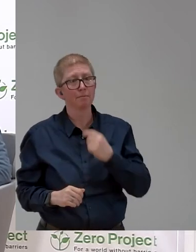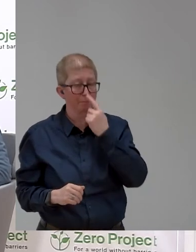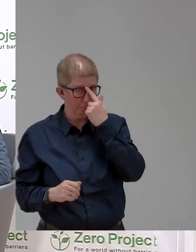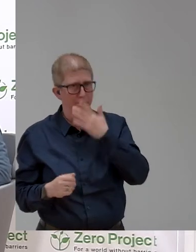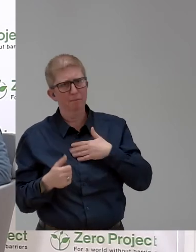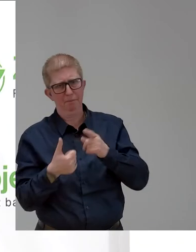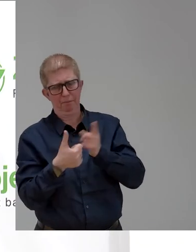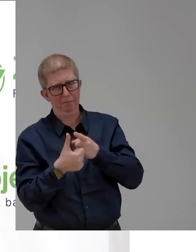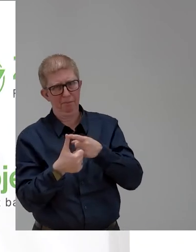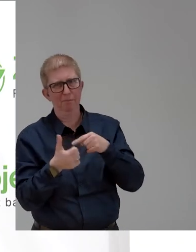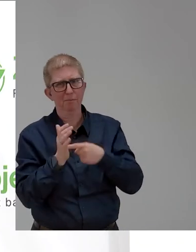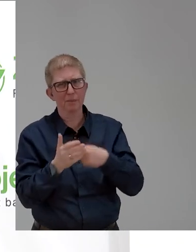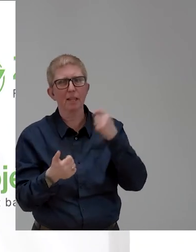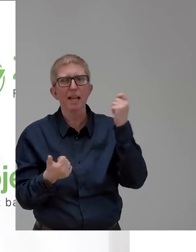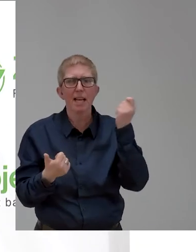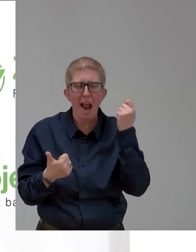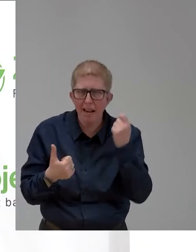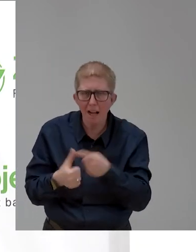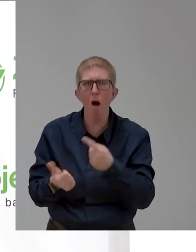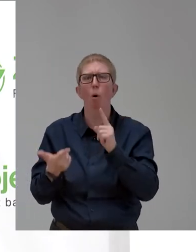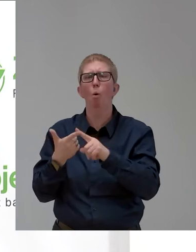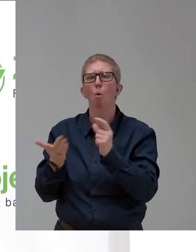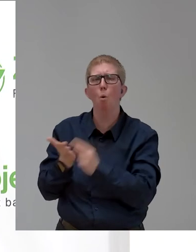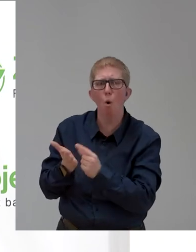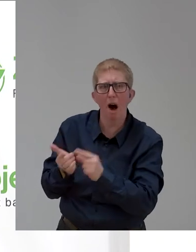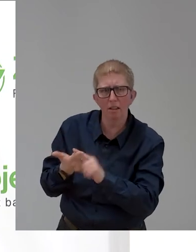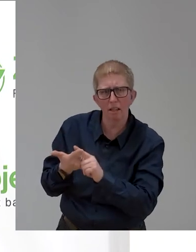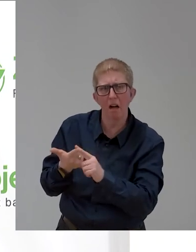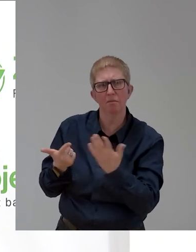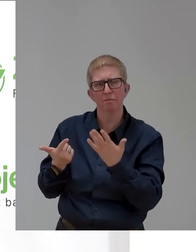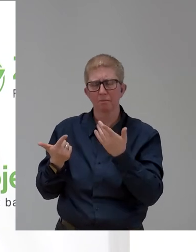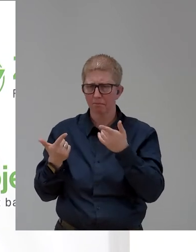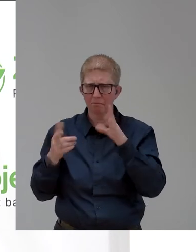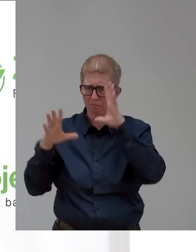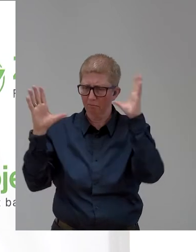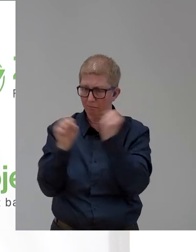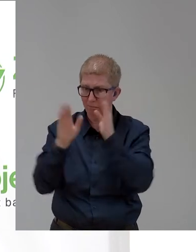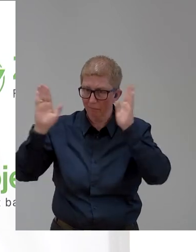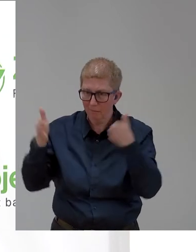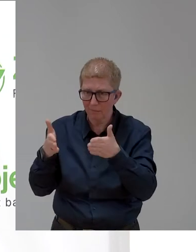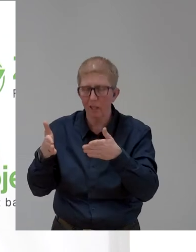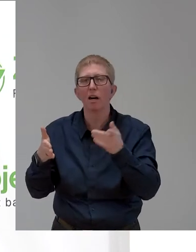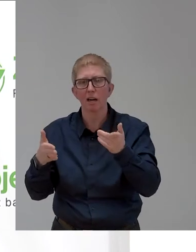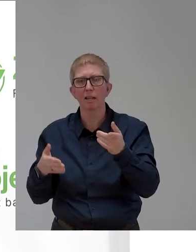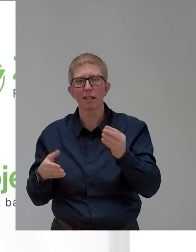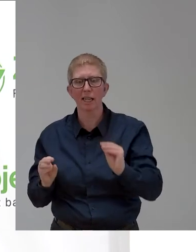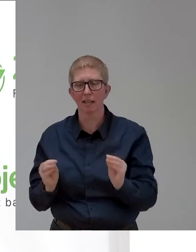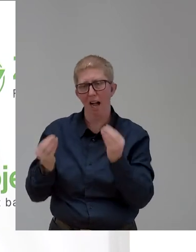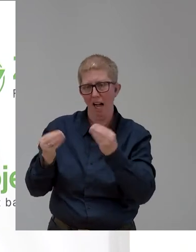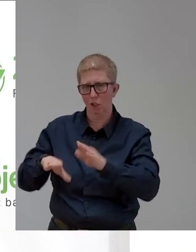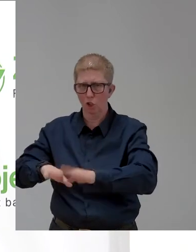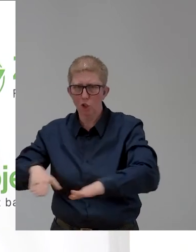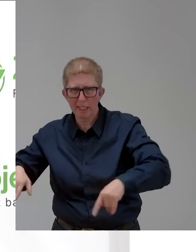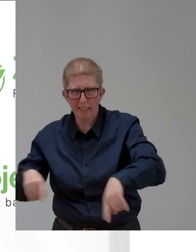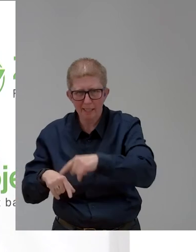Uganda, where one of the focus is with the youth. Youth meaning focus on